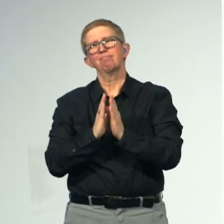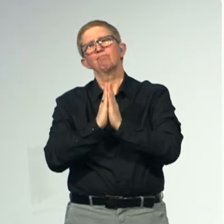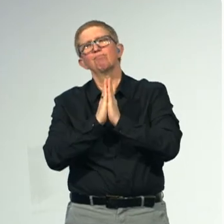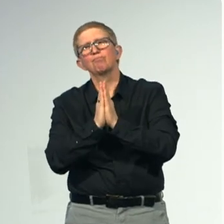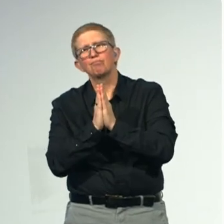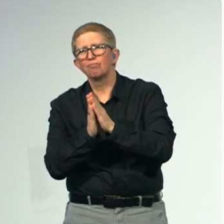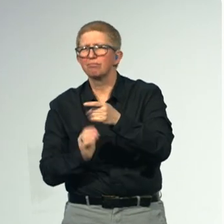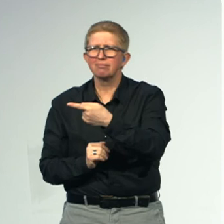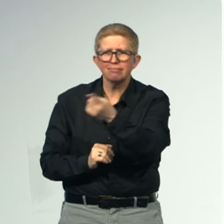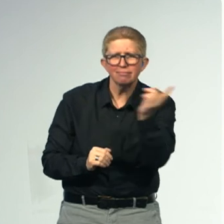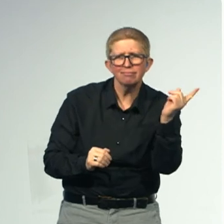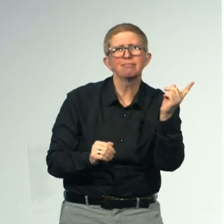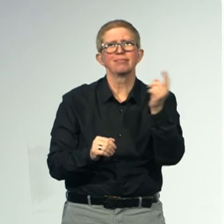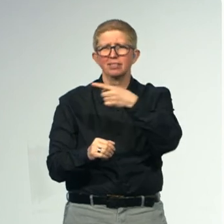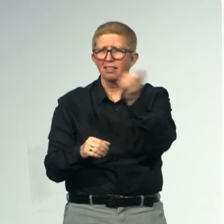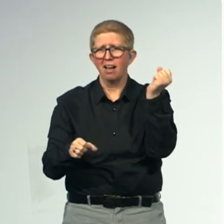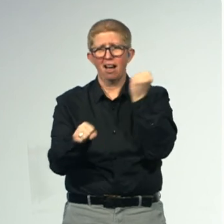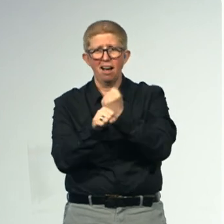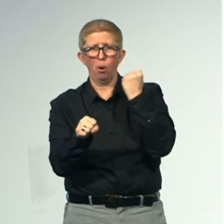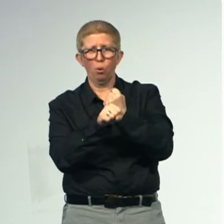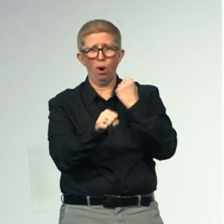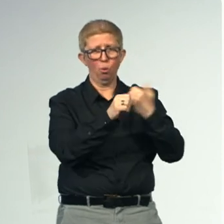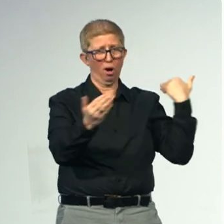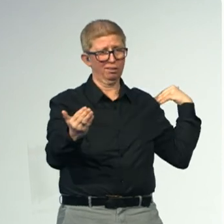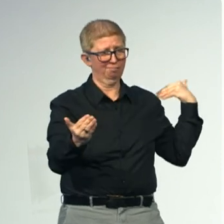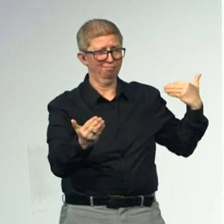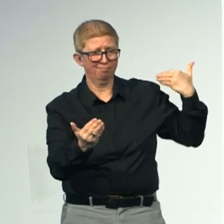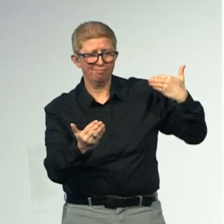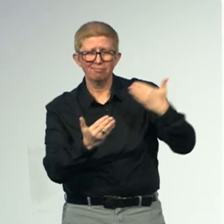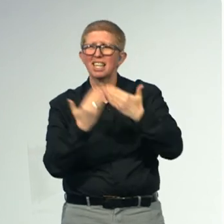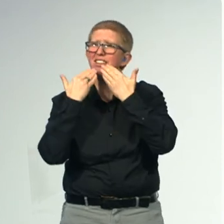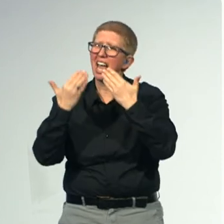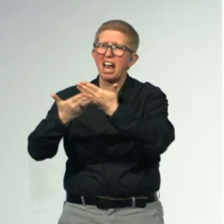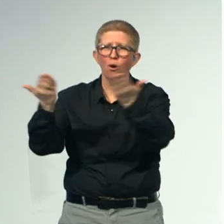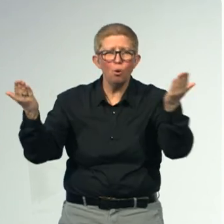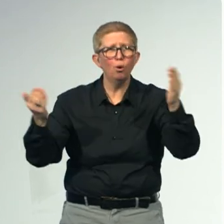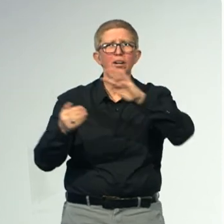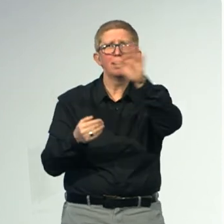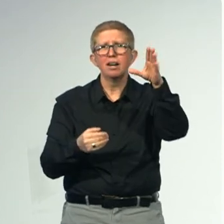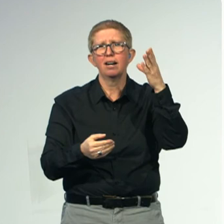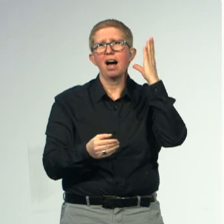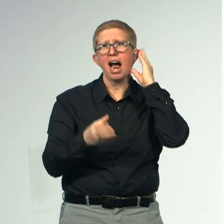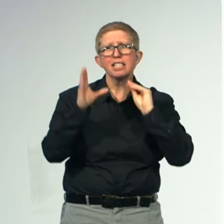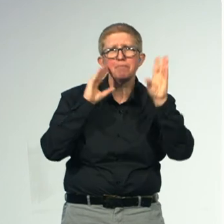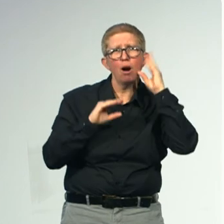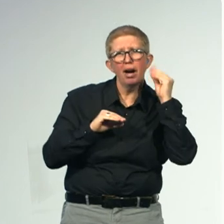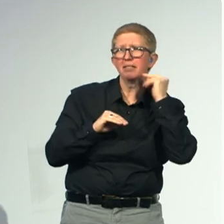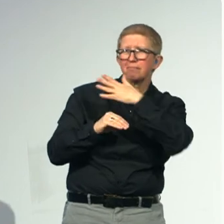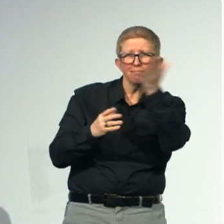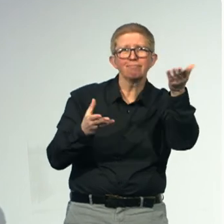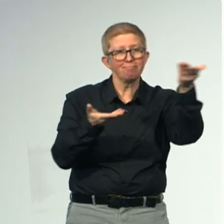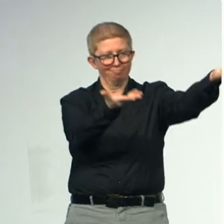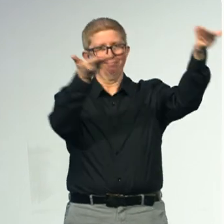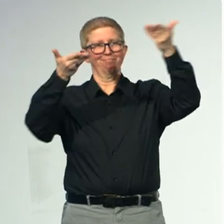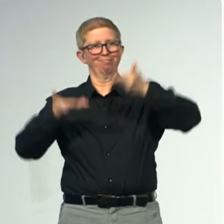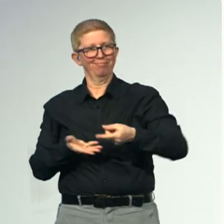also your readiness to come here and share experiences which will lead to new networks and new ideas and maybe